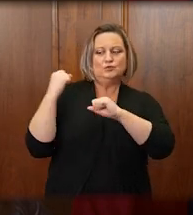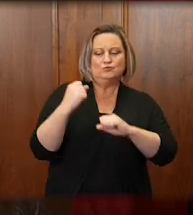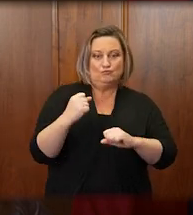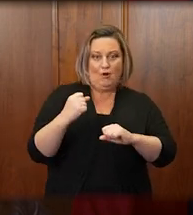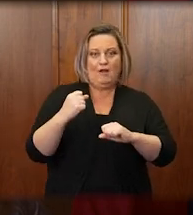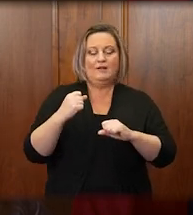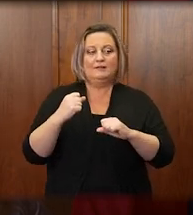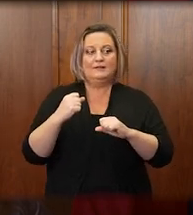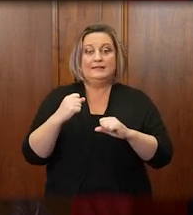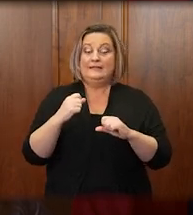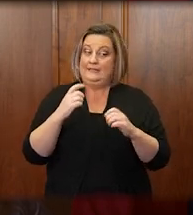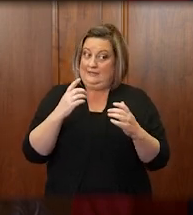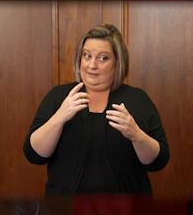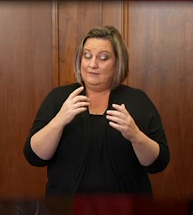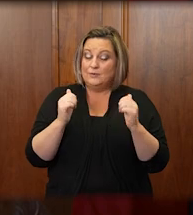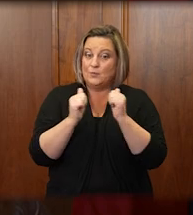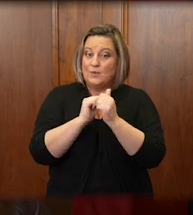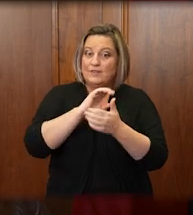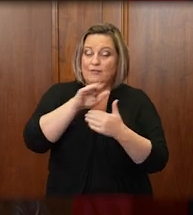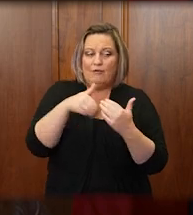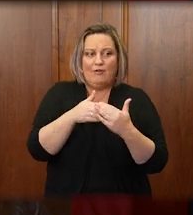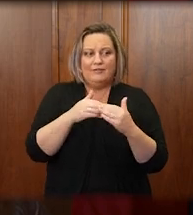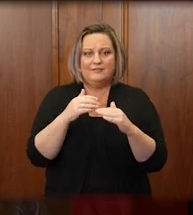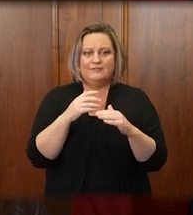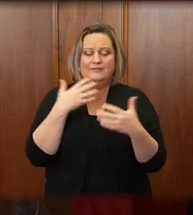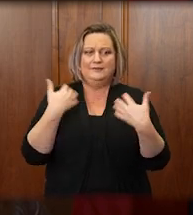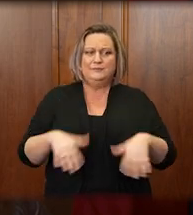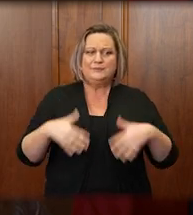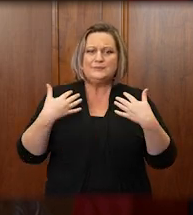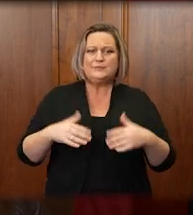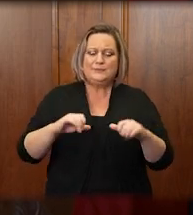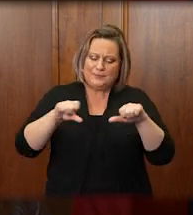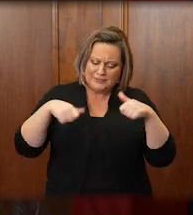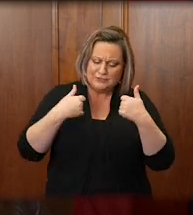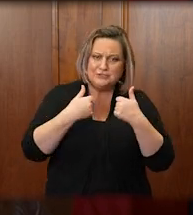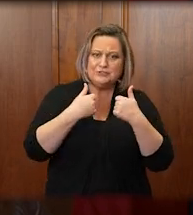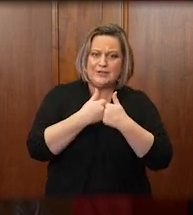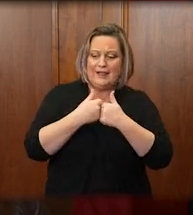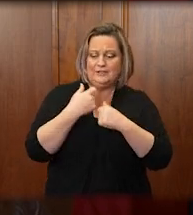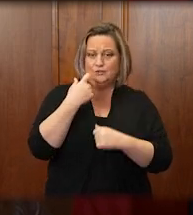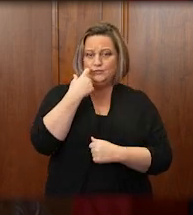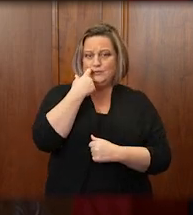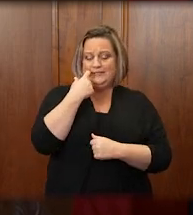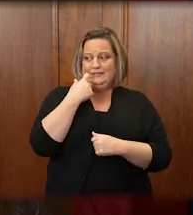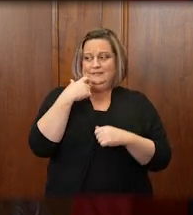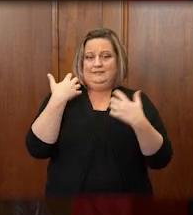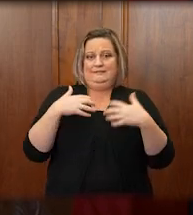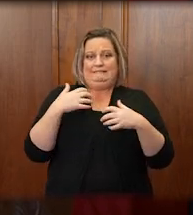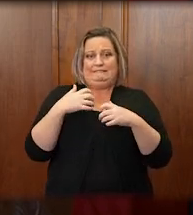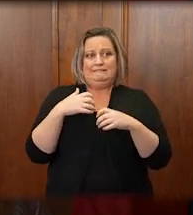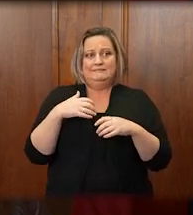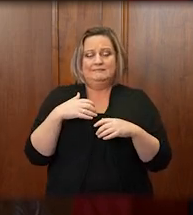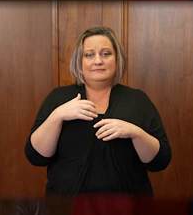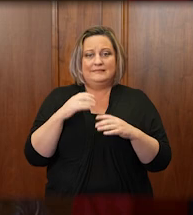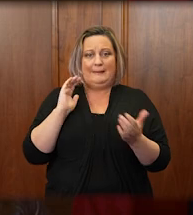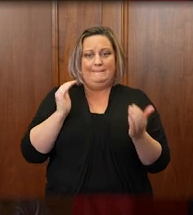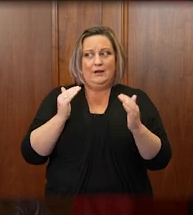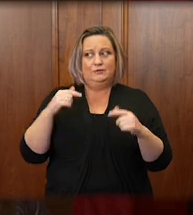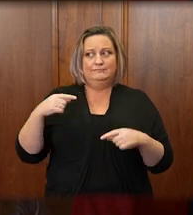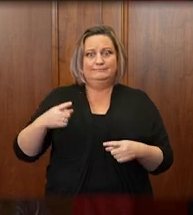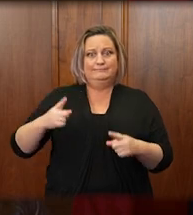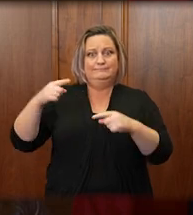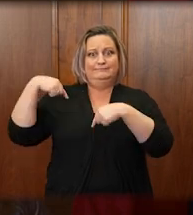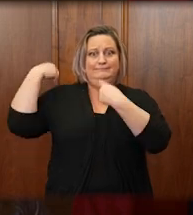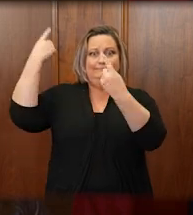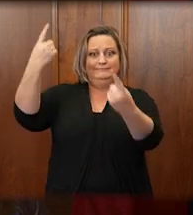challenges our branch of government, or any branch of our government, has endured in recent memory. Our greatest asset